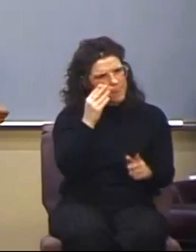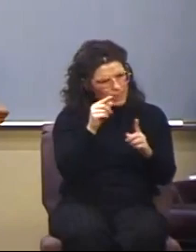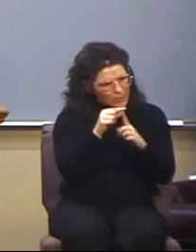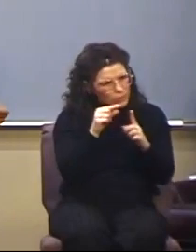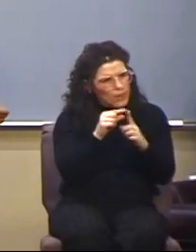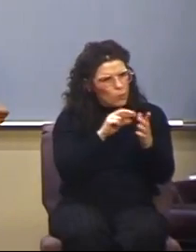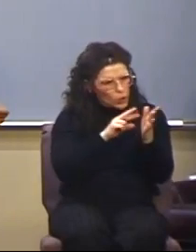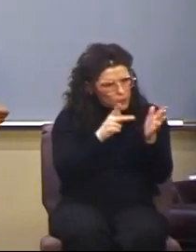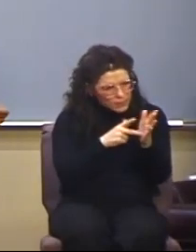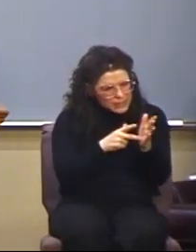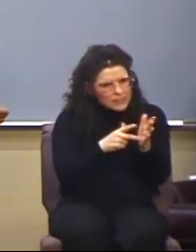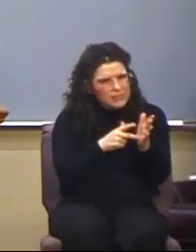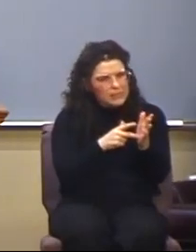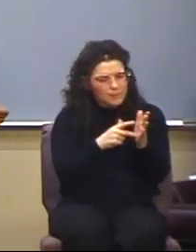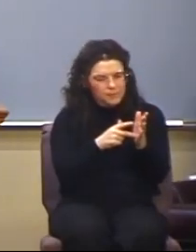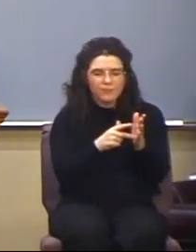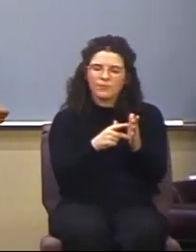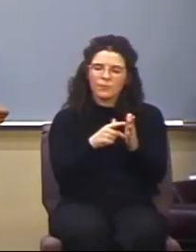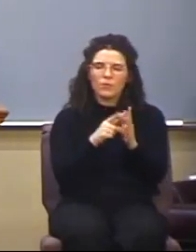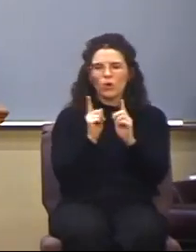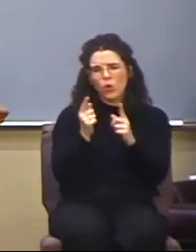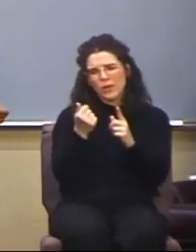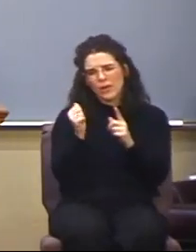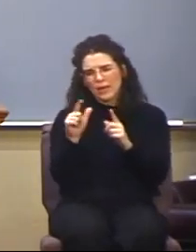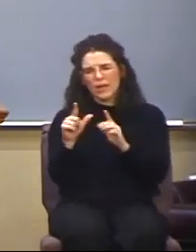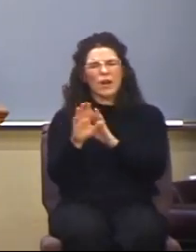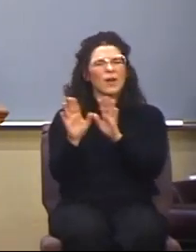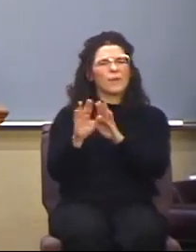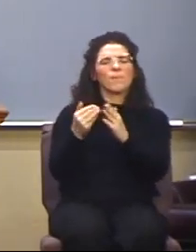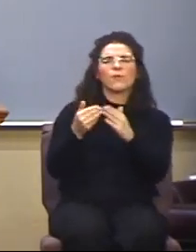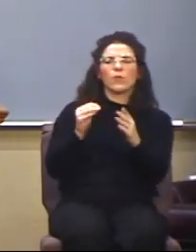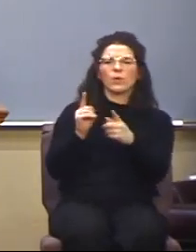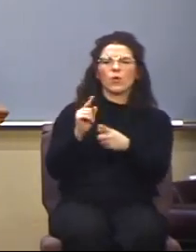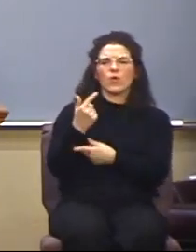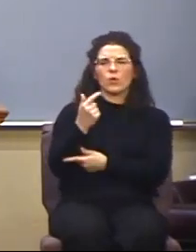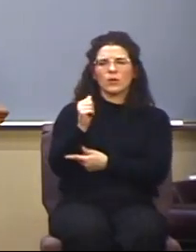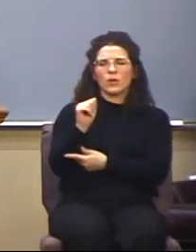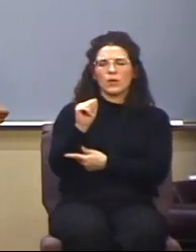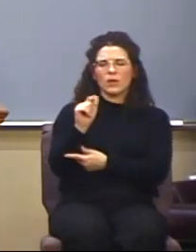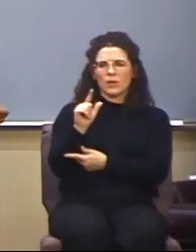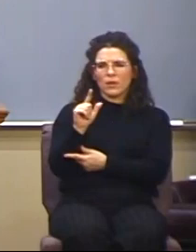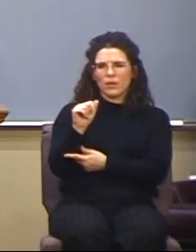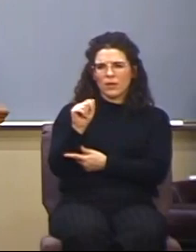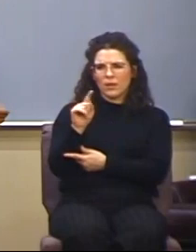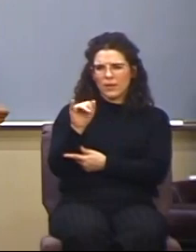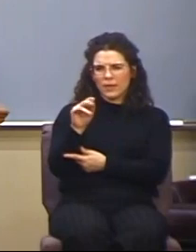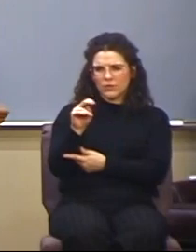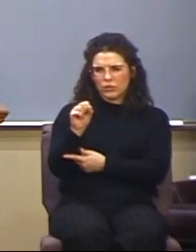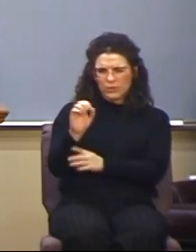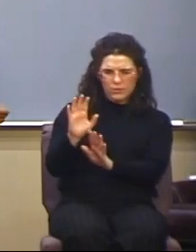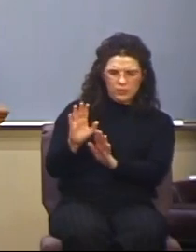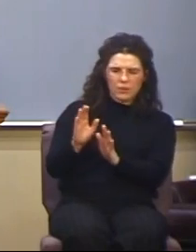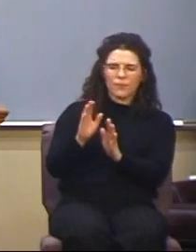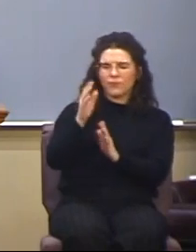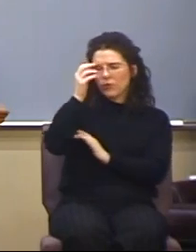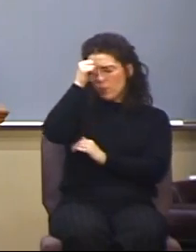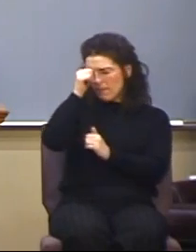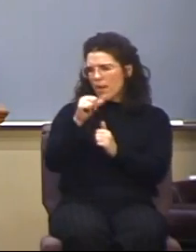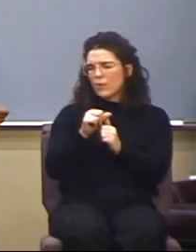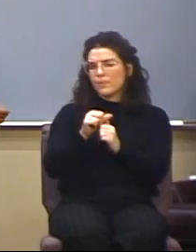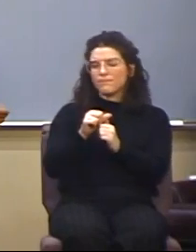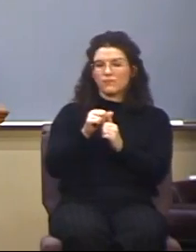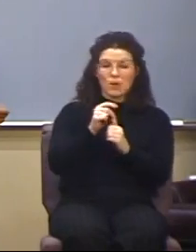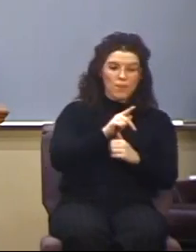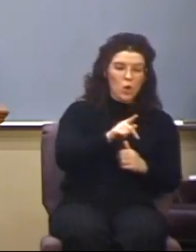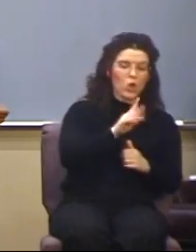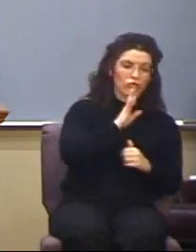go to Galatians, just keep this in mind. After Paul is through addressing the spiritual gifts, chapters